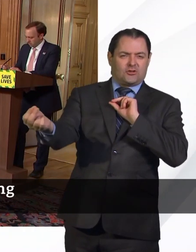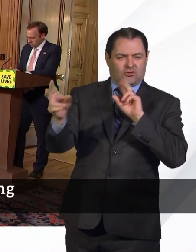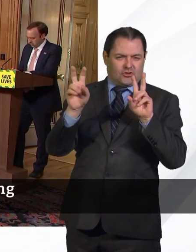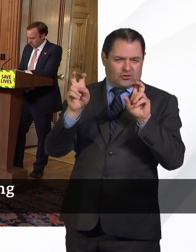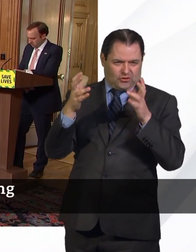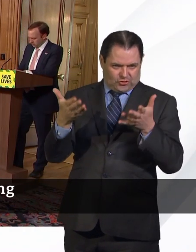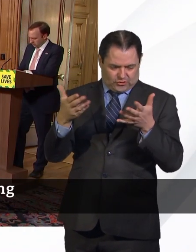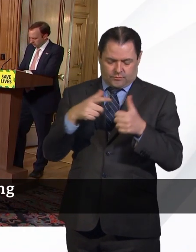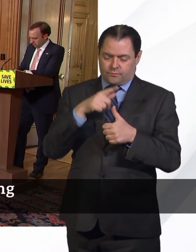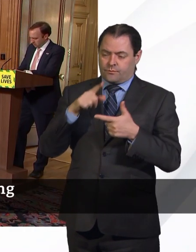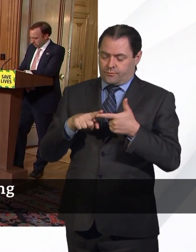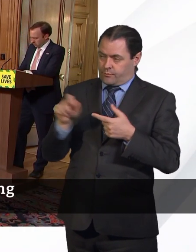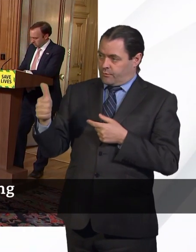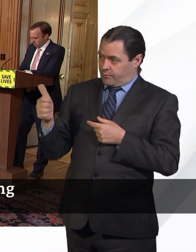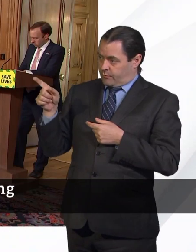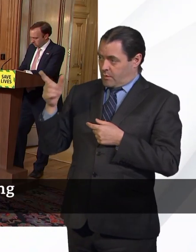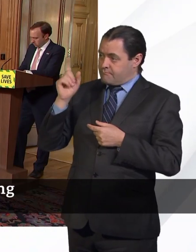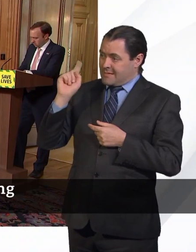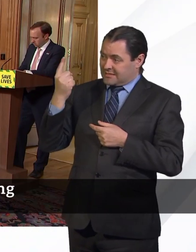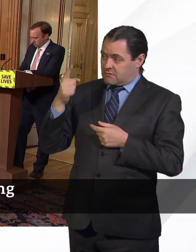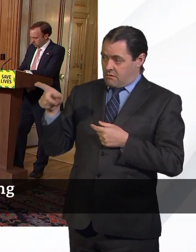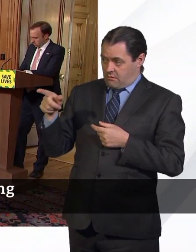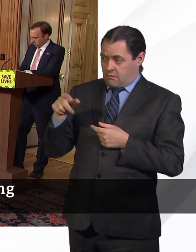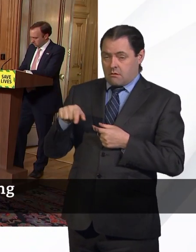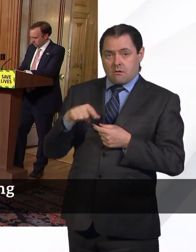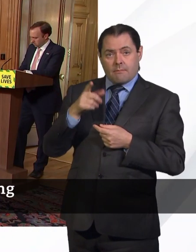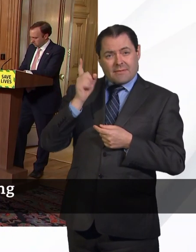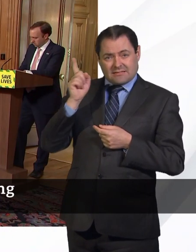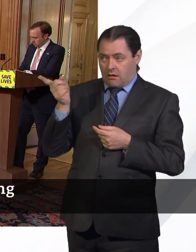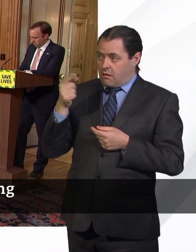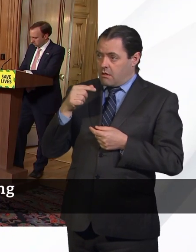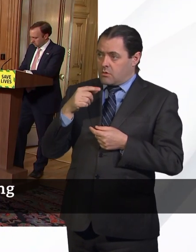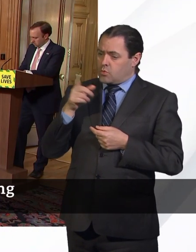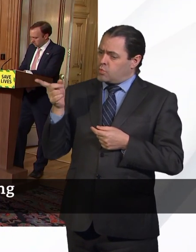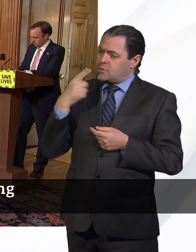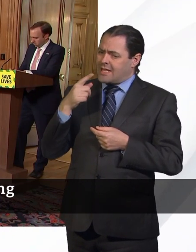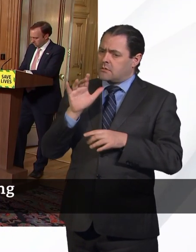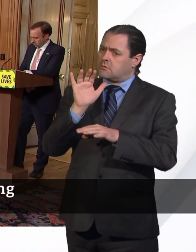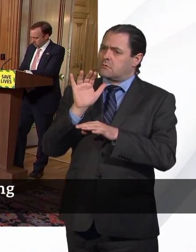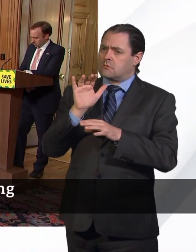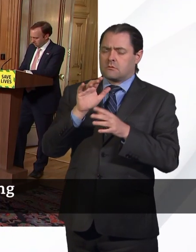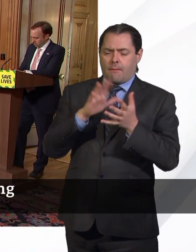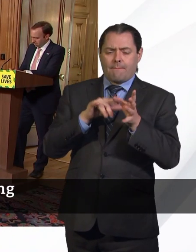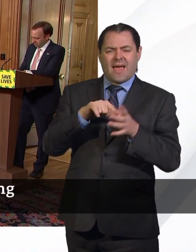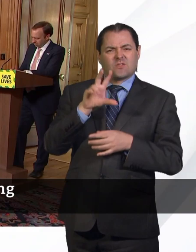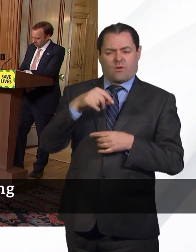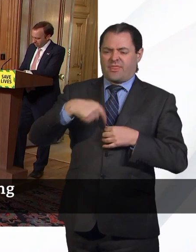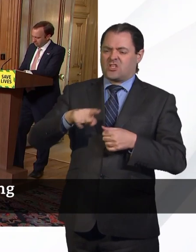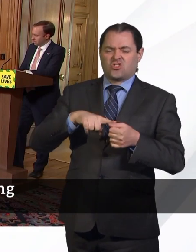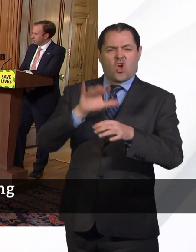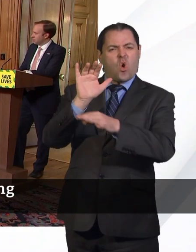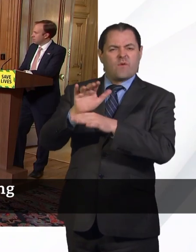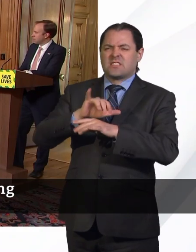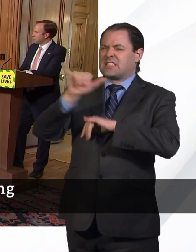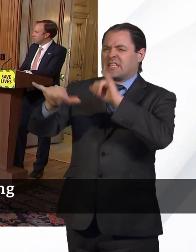And a question to you, Secretary of State. You said on May the 12th that people wouldn't be taking overseas holidays this year. Is that still